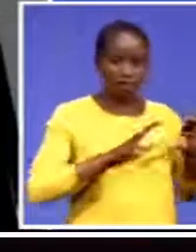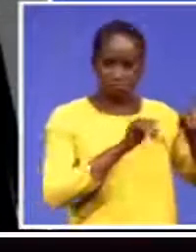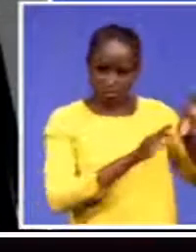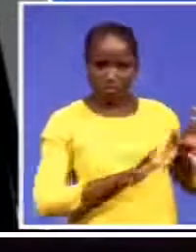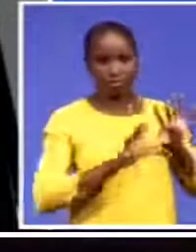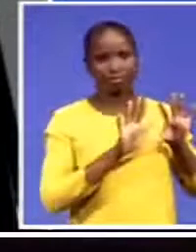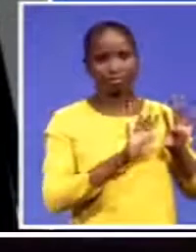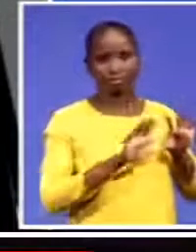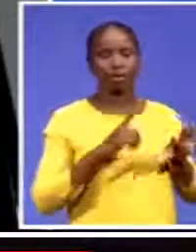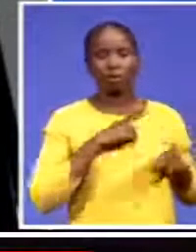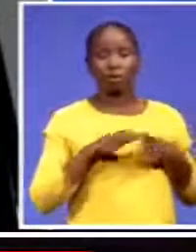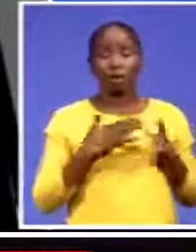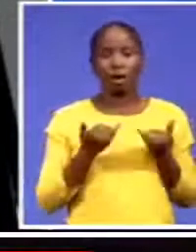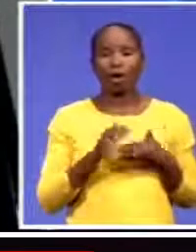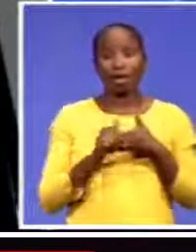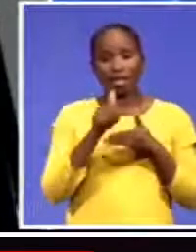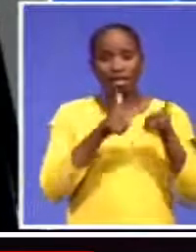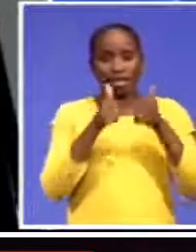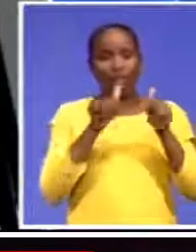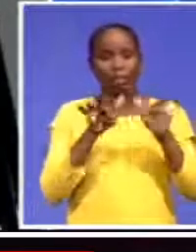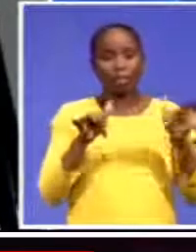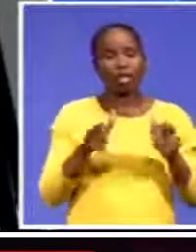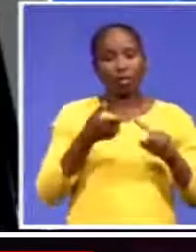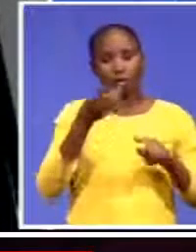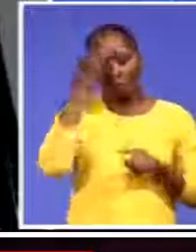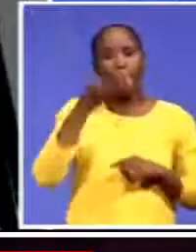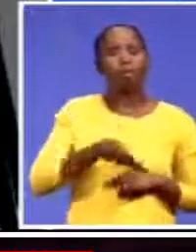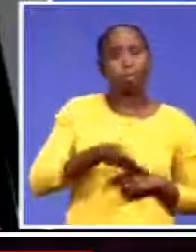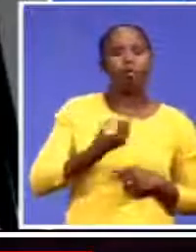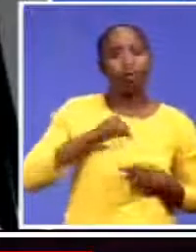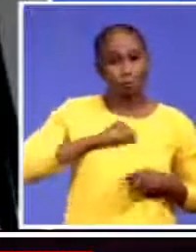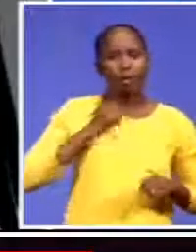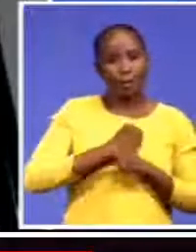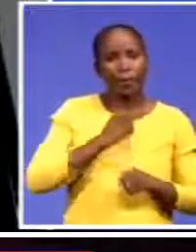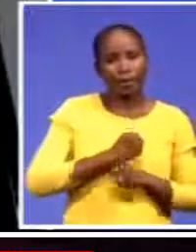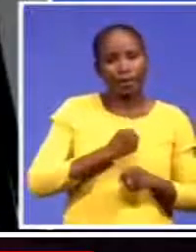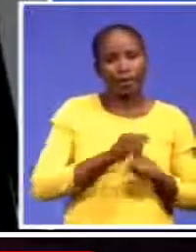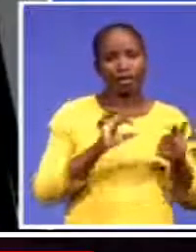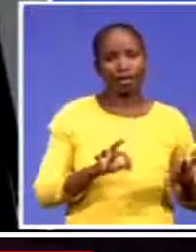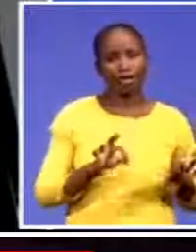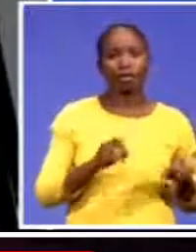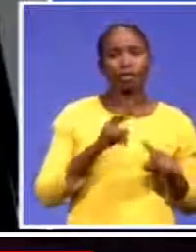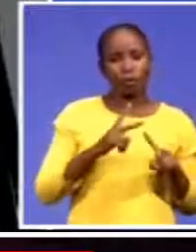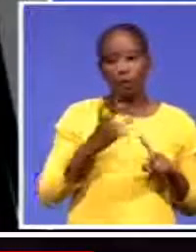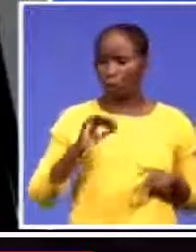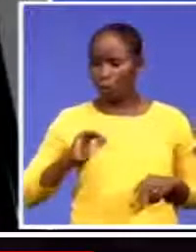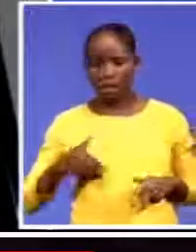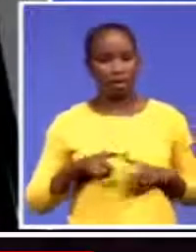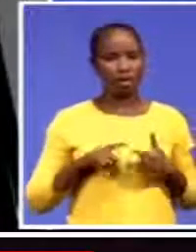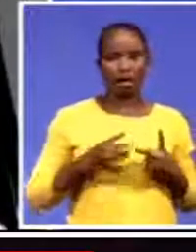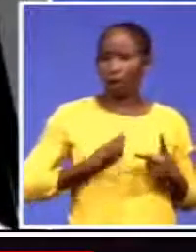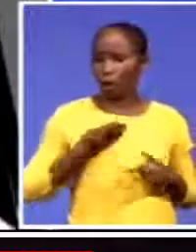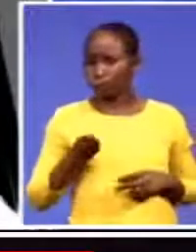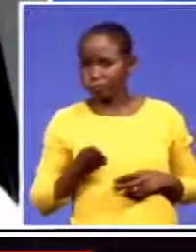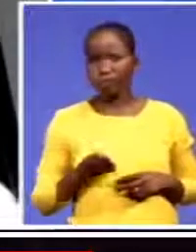Durban. We're here. We're working. We're driving this forward and we've got women and we've got youth right front and center of this that are going to drive and transform